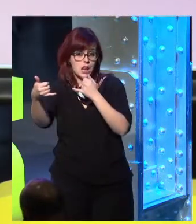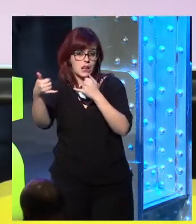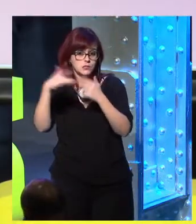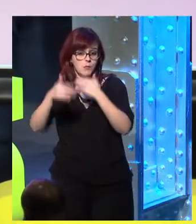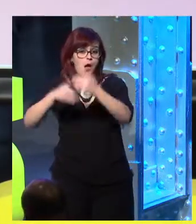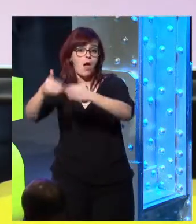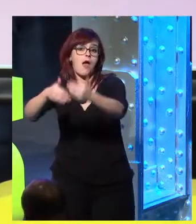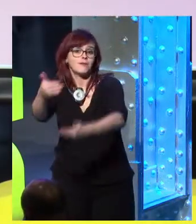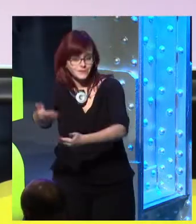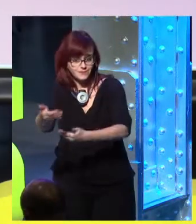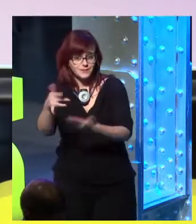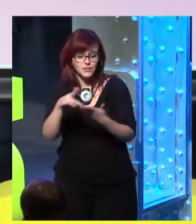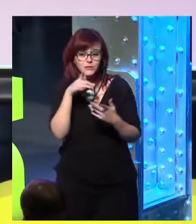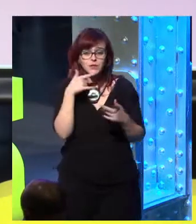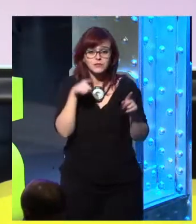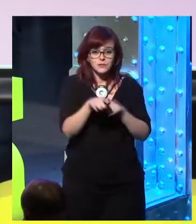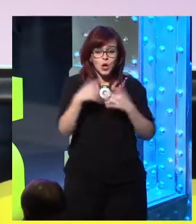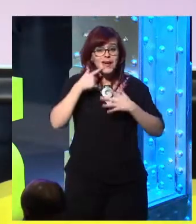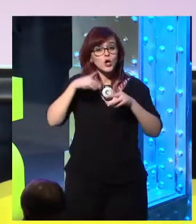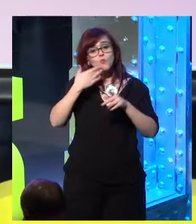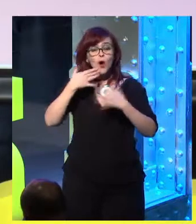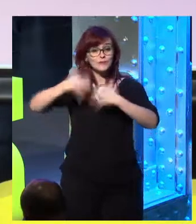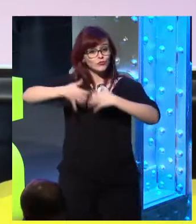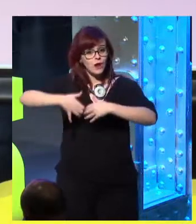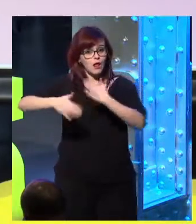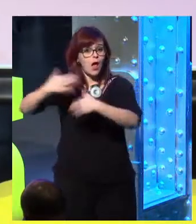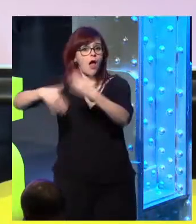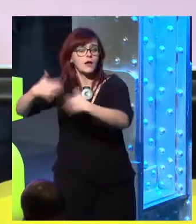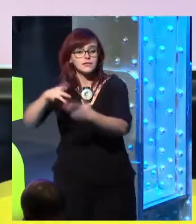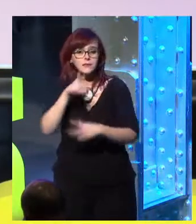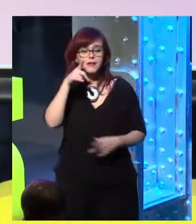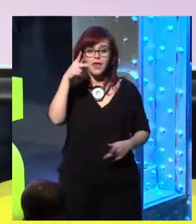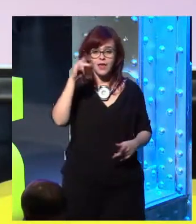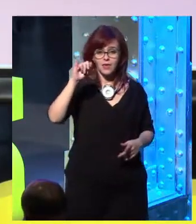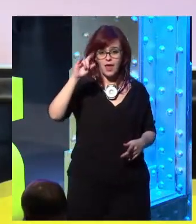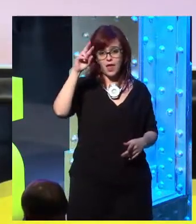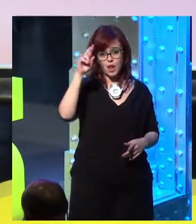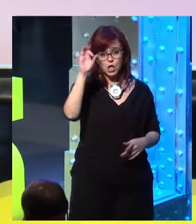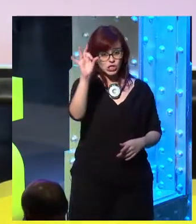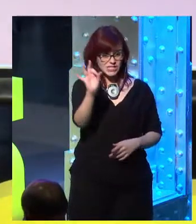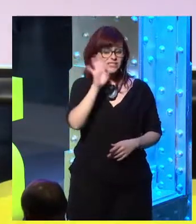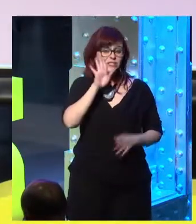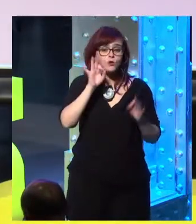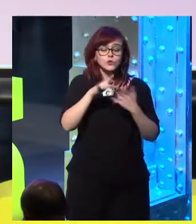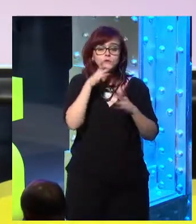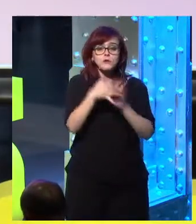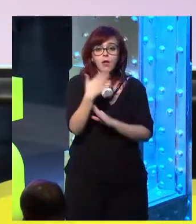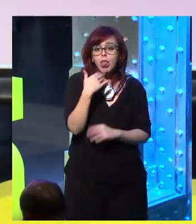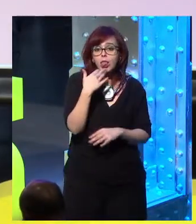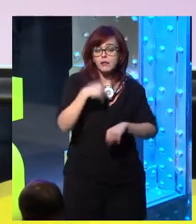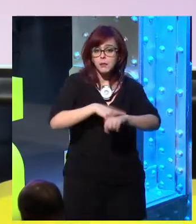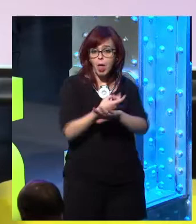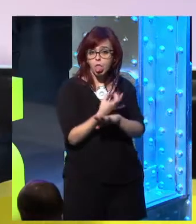which is the time outside of time, the time that you lose track, the time of a sunset, the time of falling in love, the time of listening to really good music.